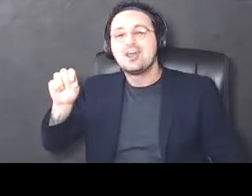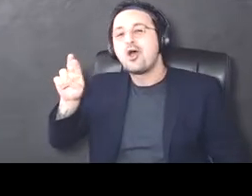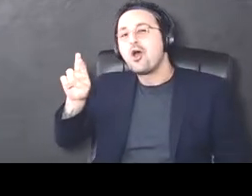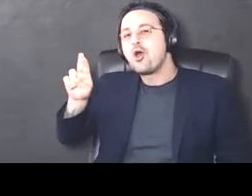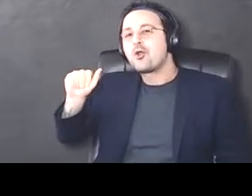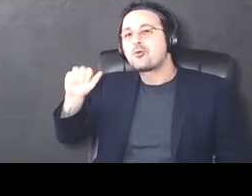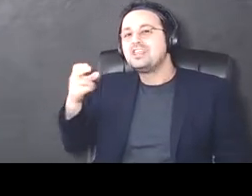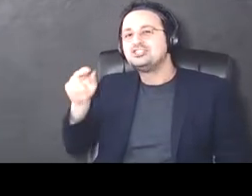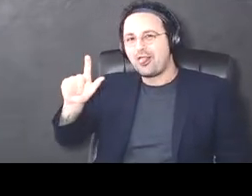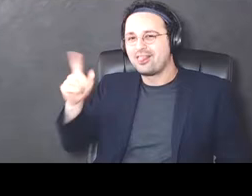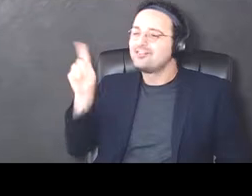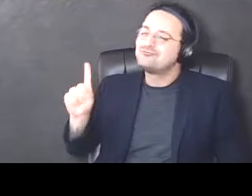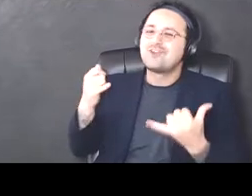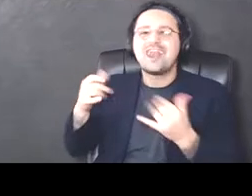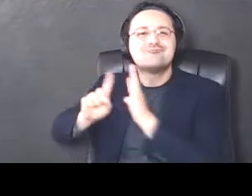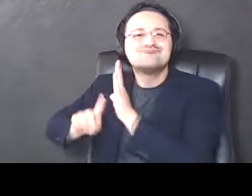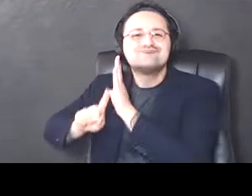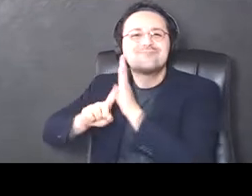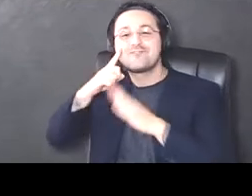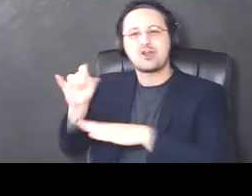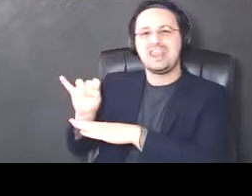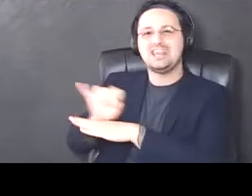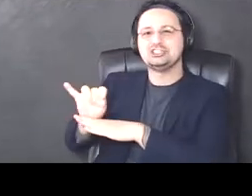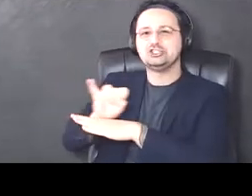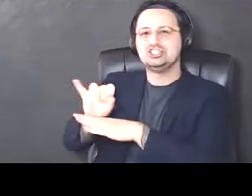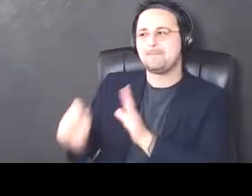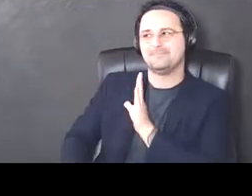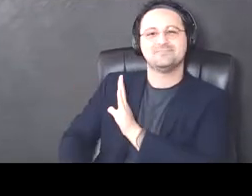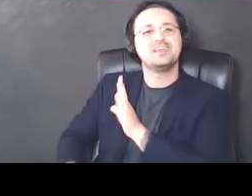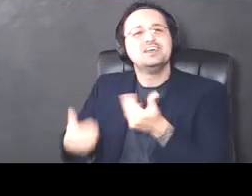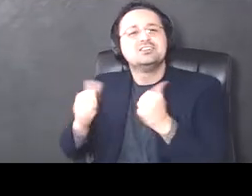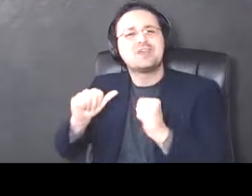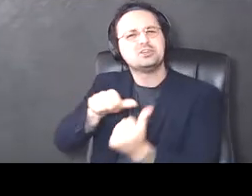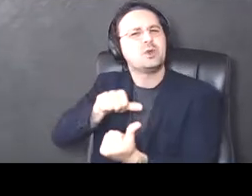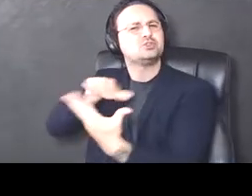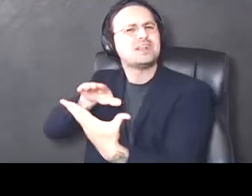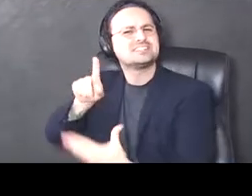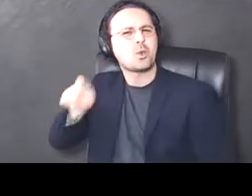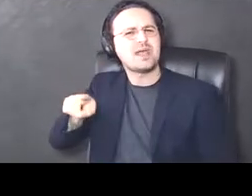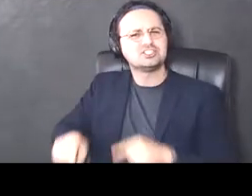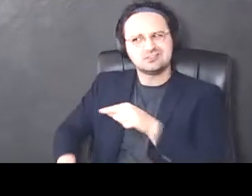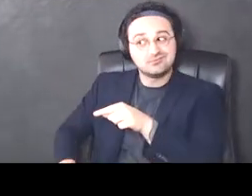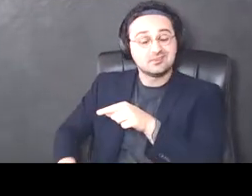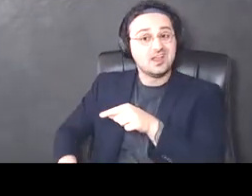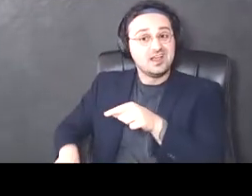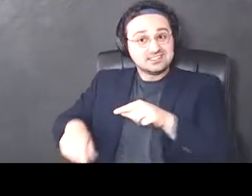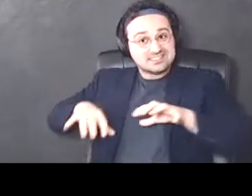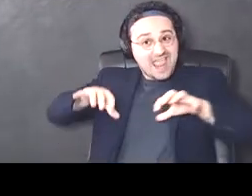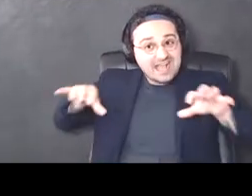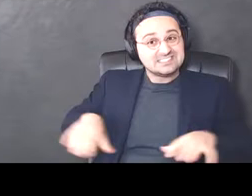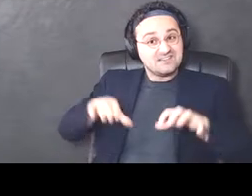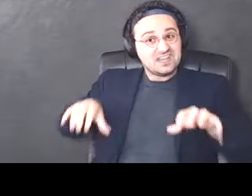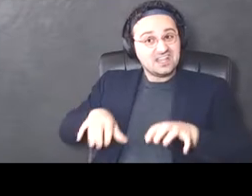findings during her internship to show, um, to try to address the question of does activity of